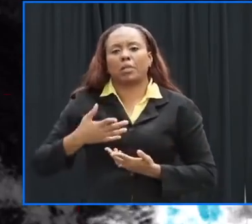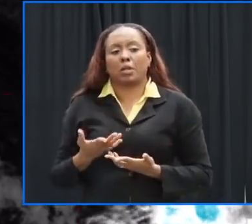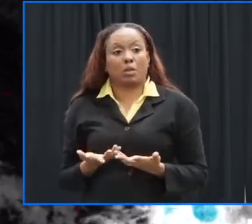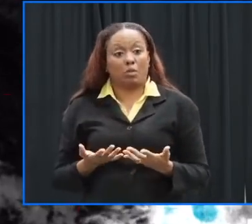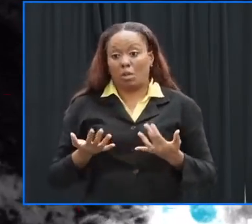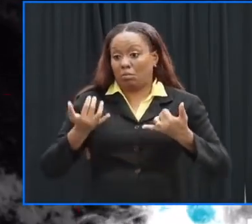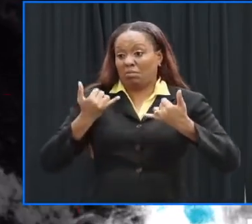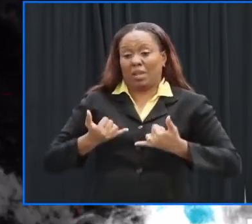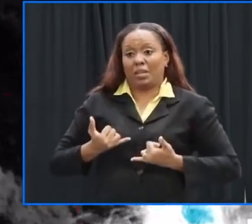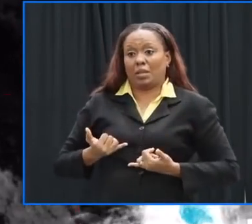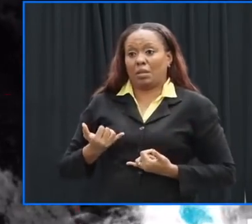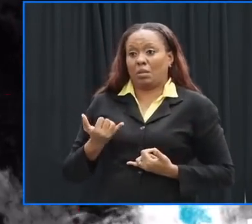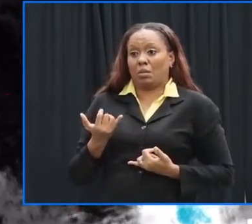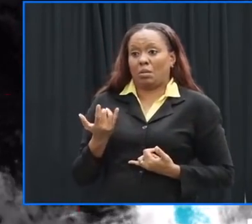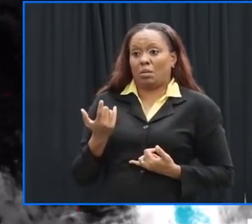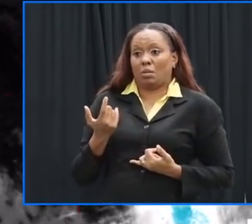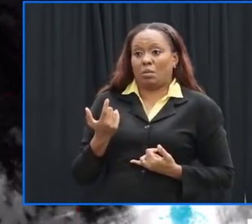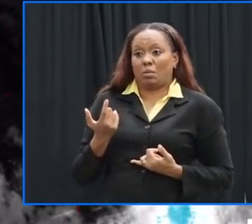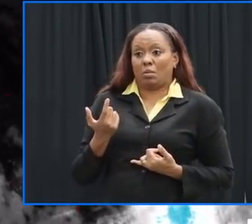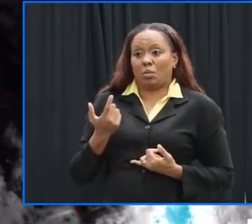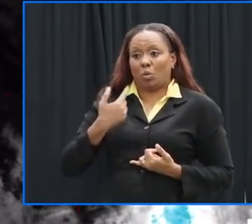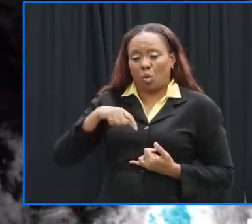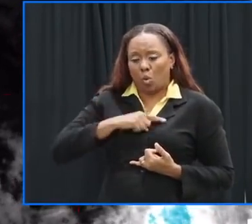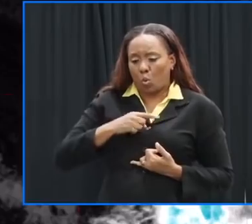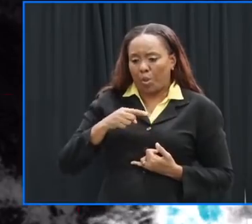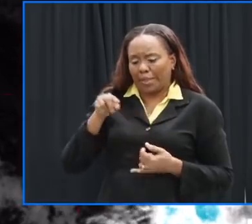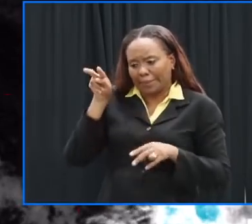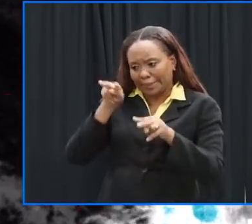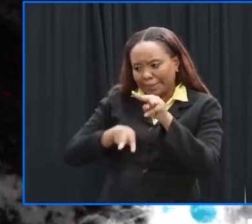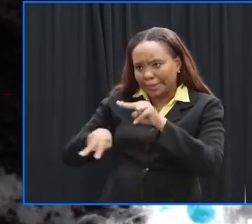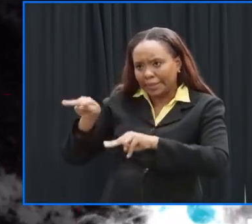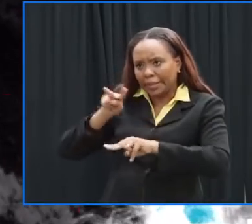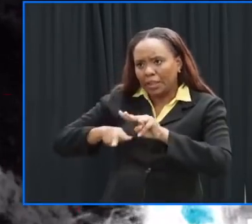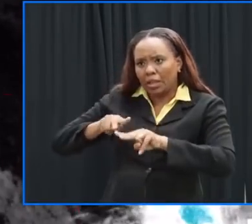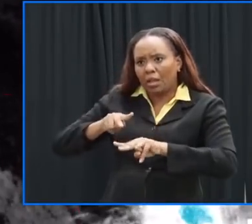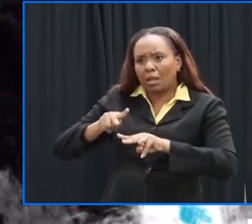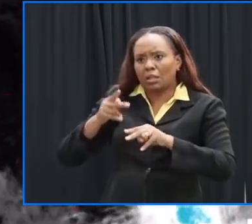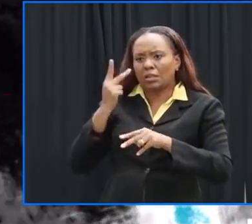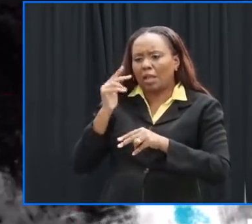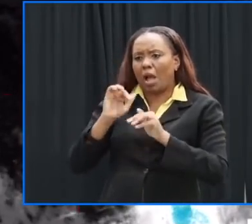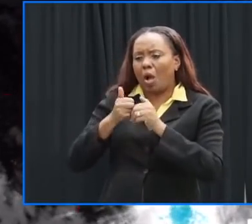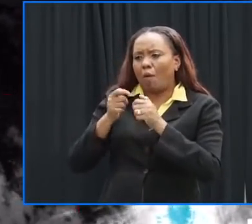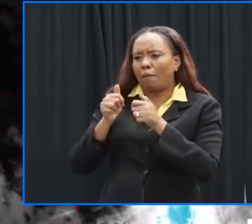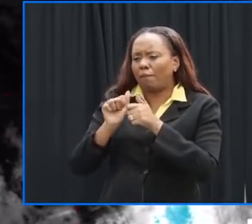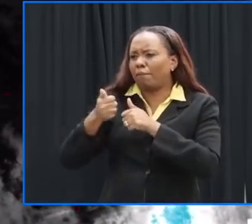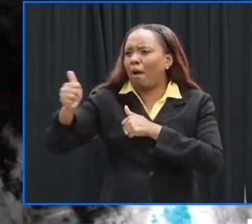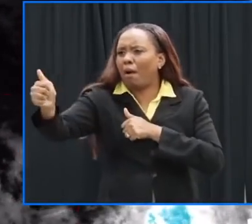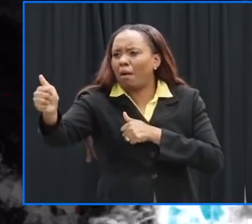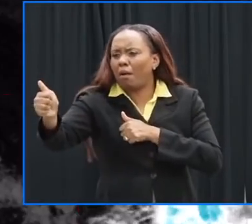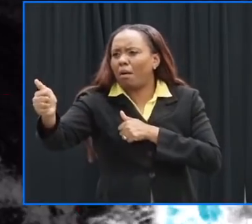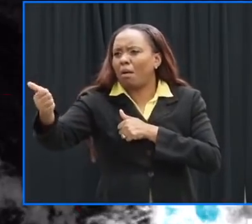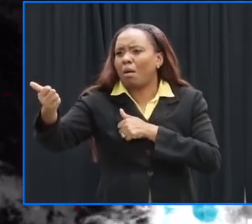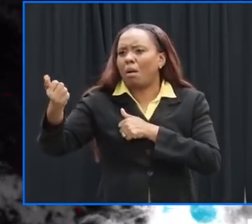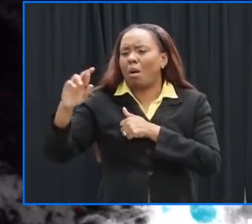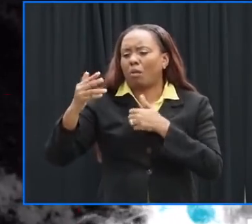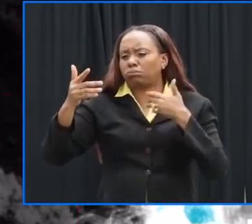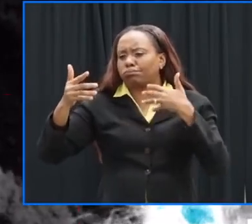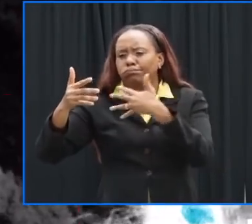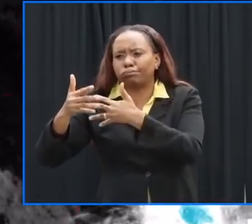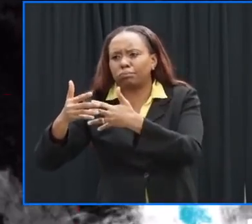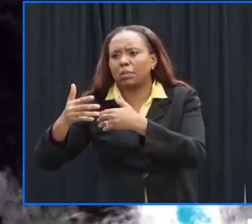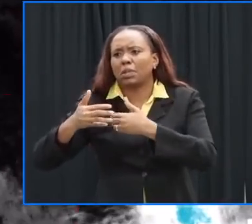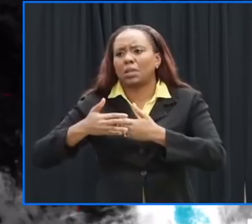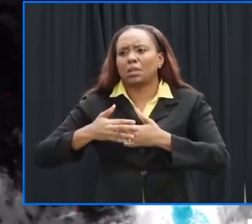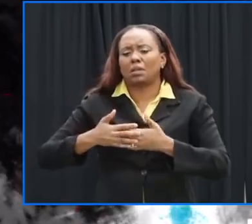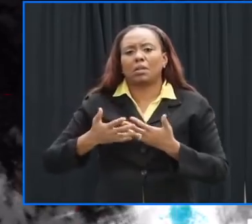uh i mean it's sheer the convention sheared all the way off the um away from the center and stuff like that that's not what's going on